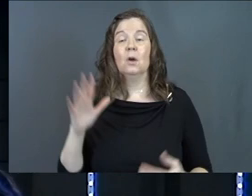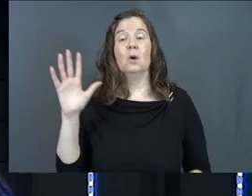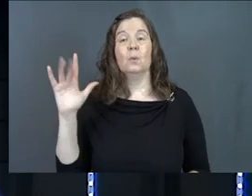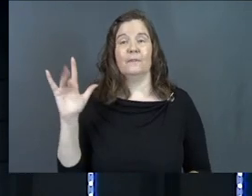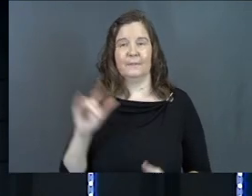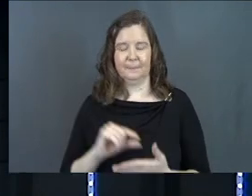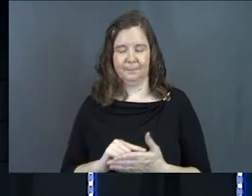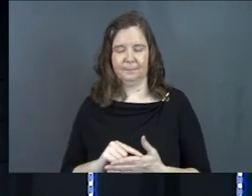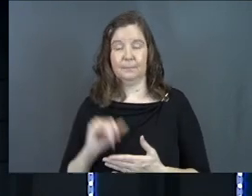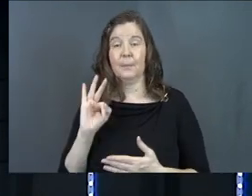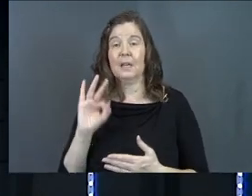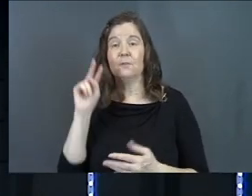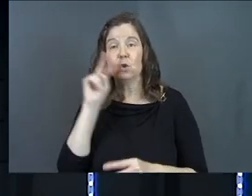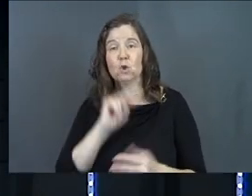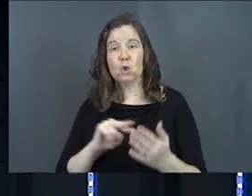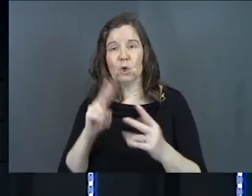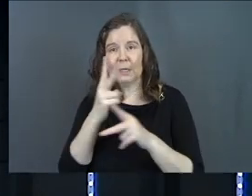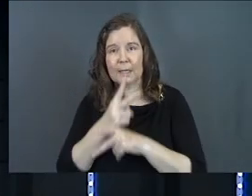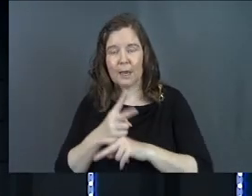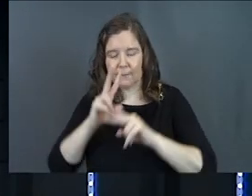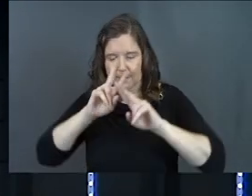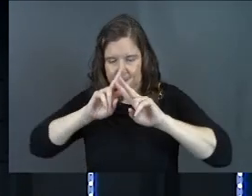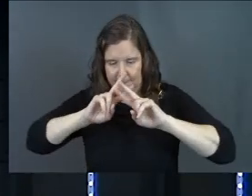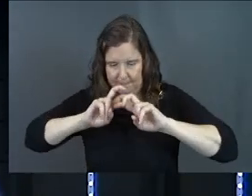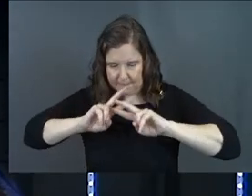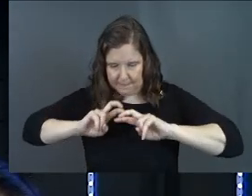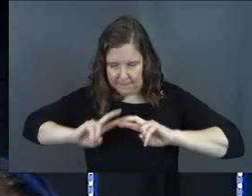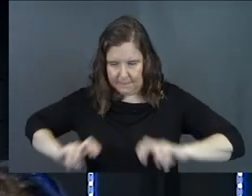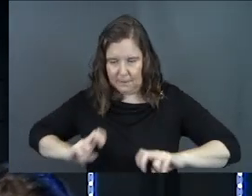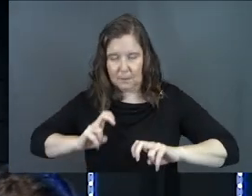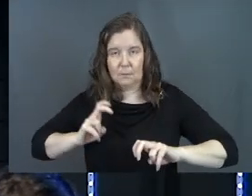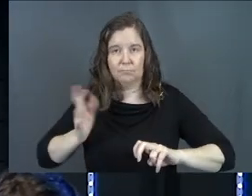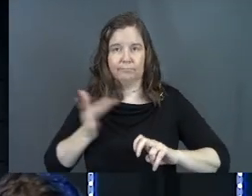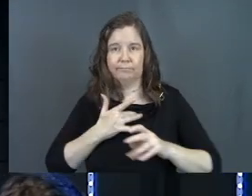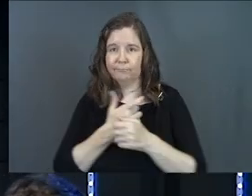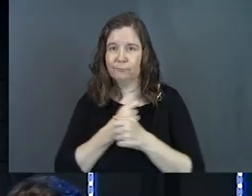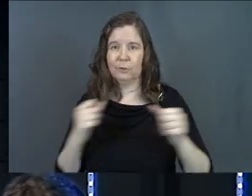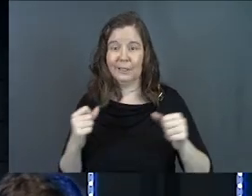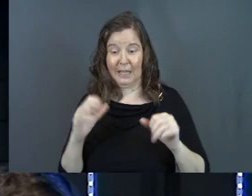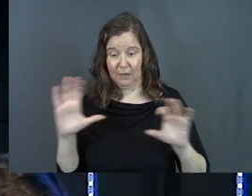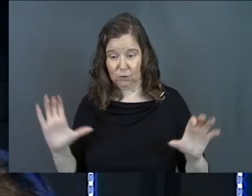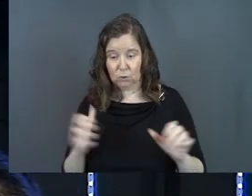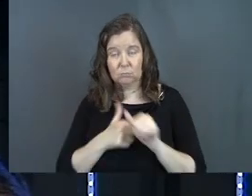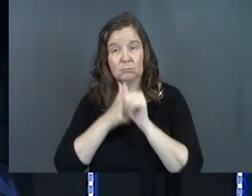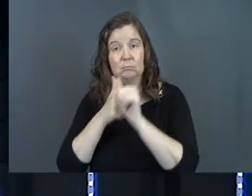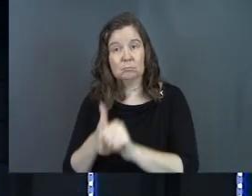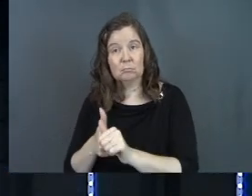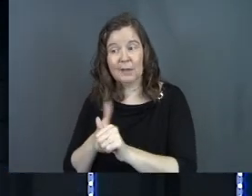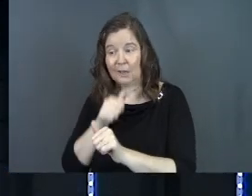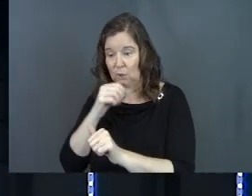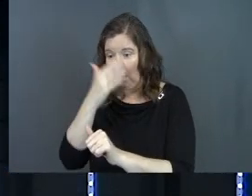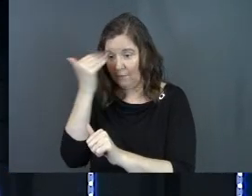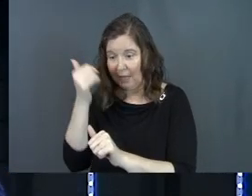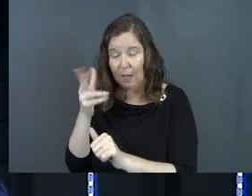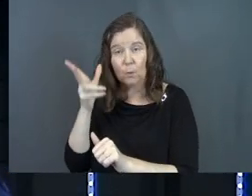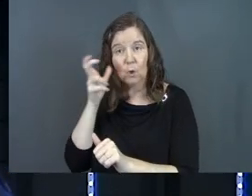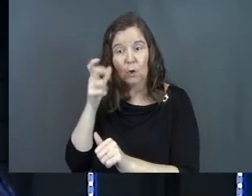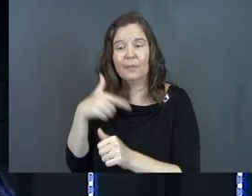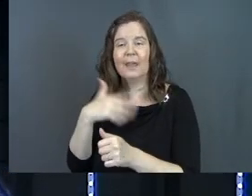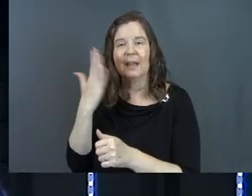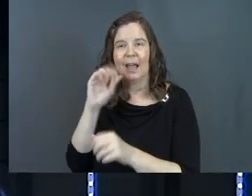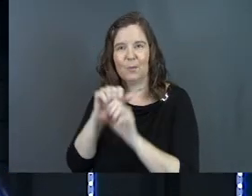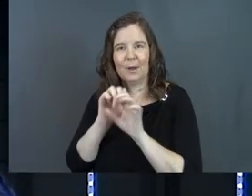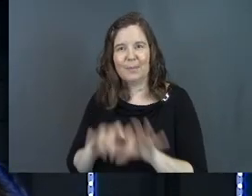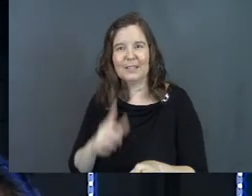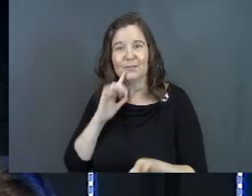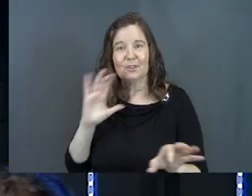25. But if you look carefully into the perfect law that sets you free, and if you do what it says and don't forget what you heard, then